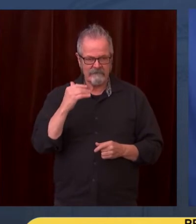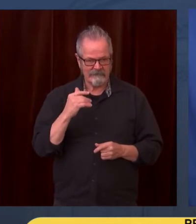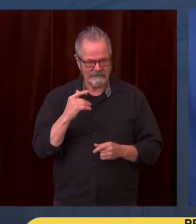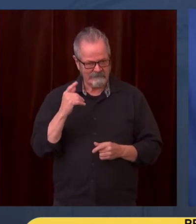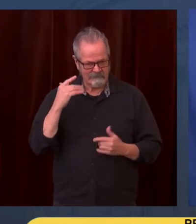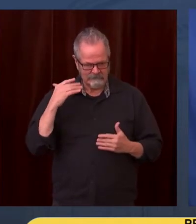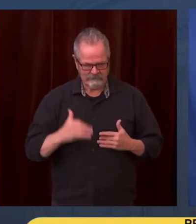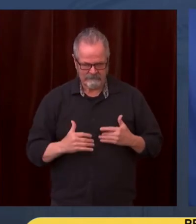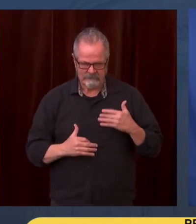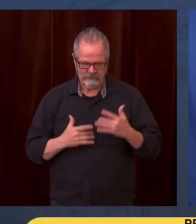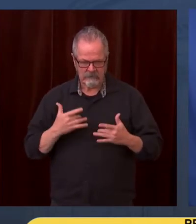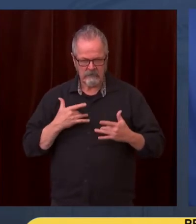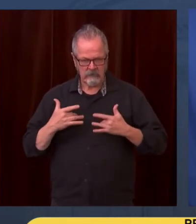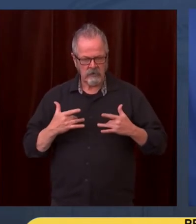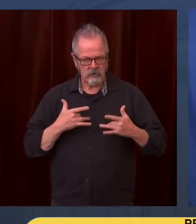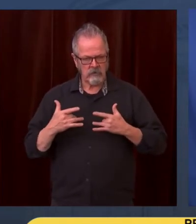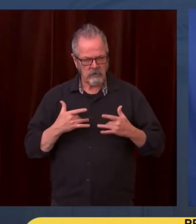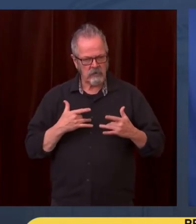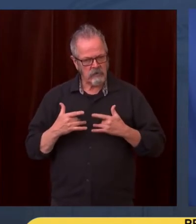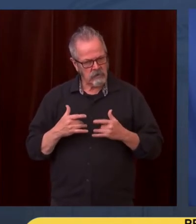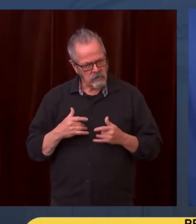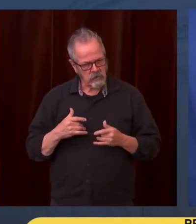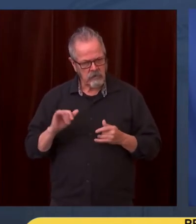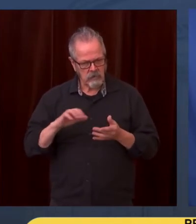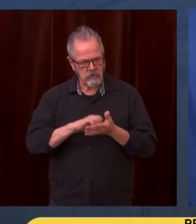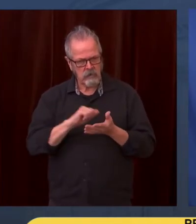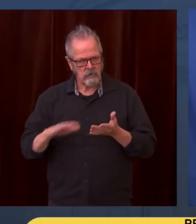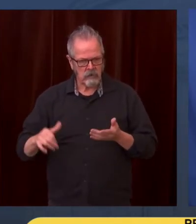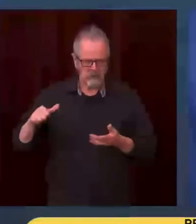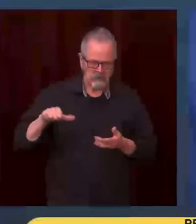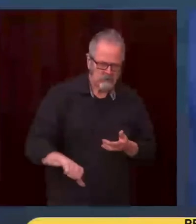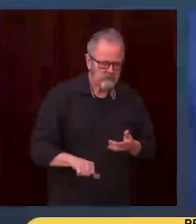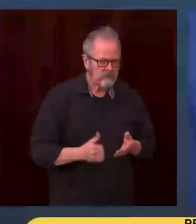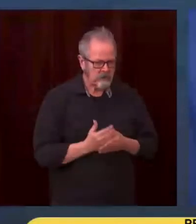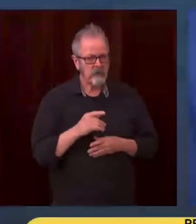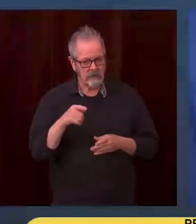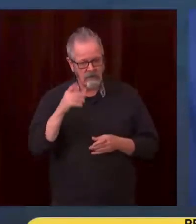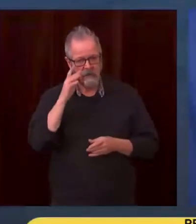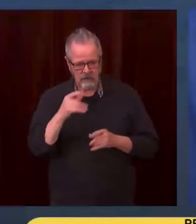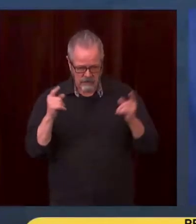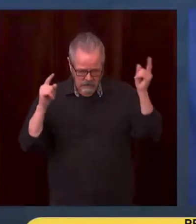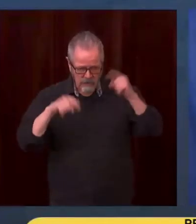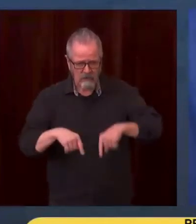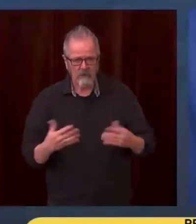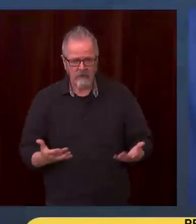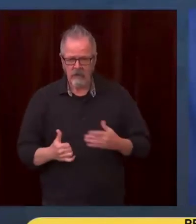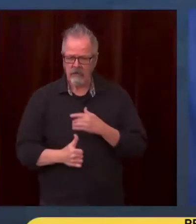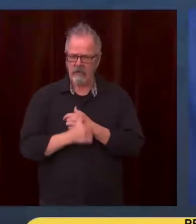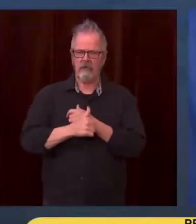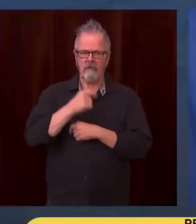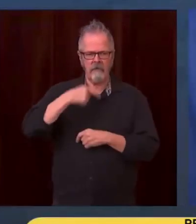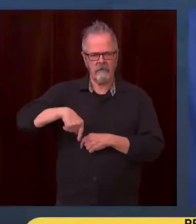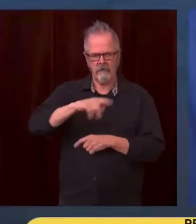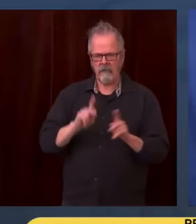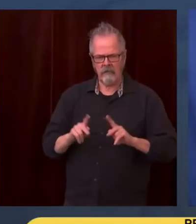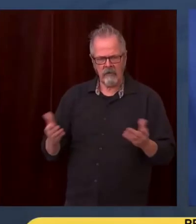that if you care about this right, and I certainly do, we are going to have to work to protect this right in the state of Washington,